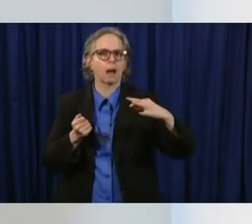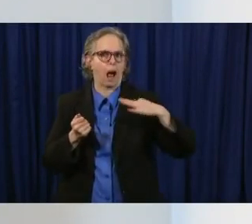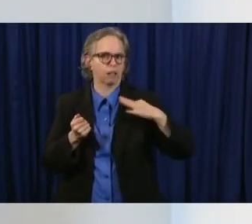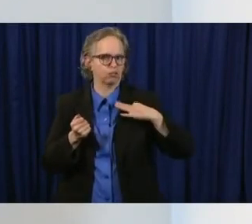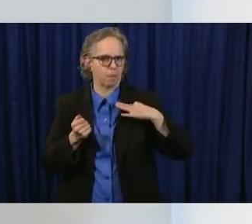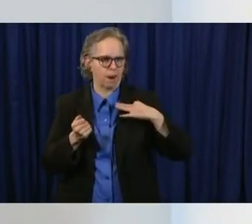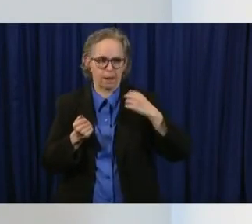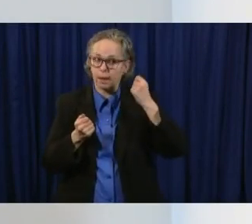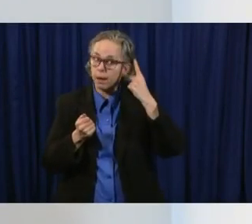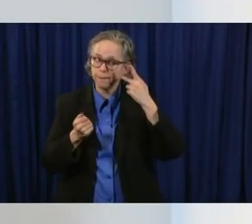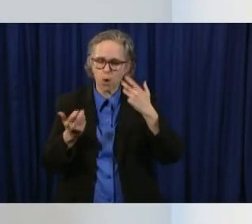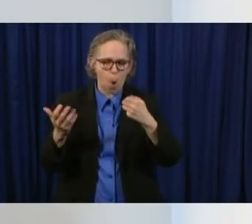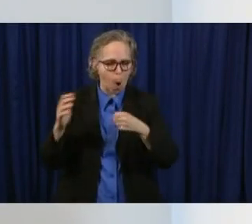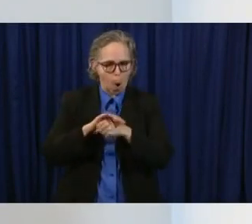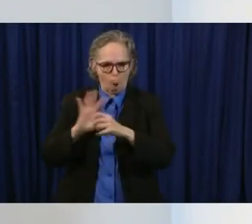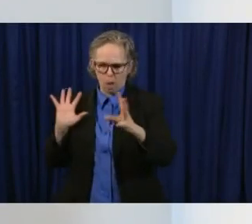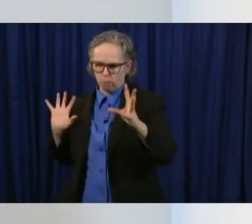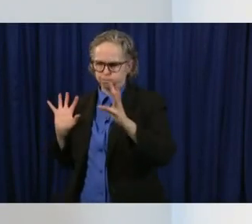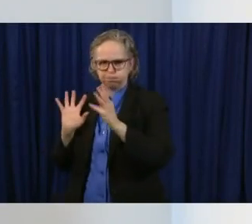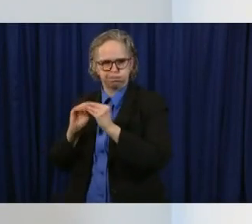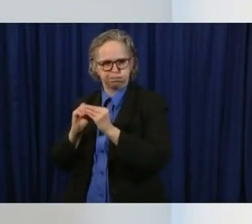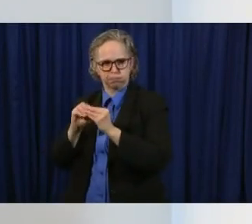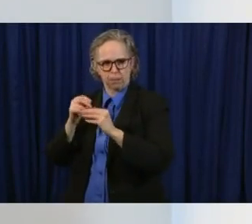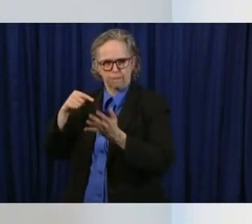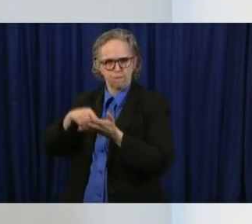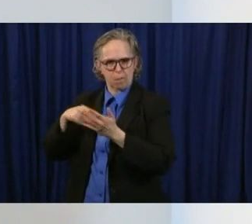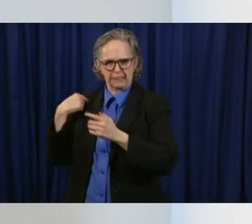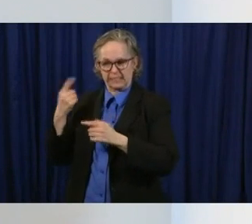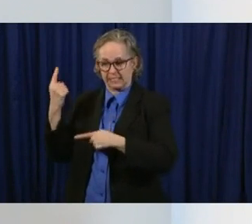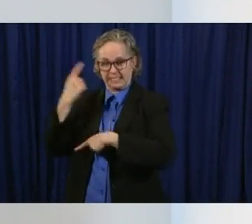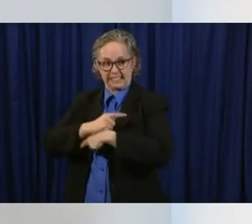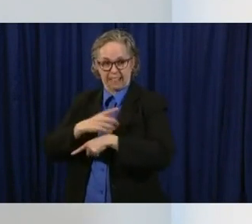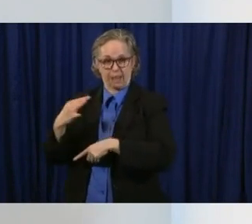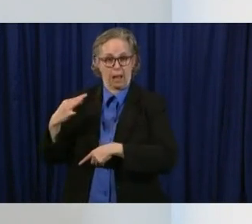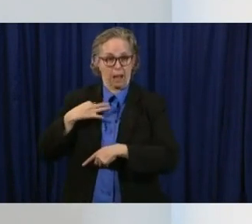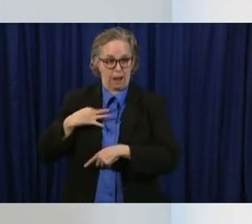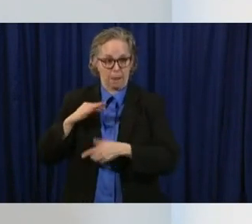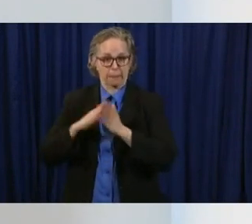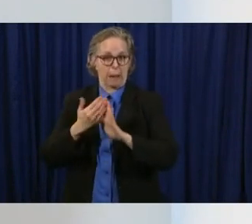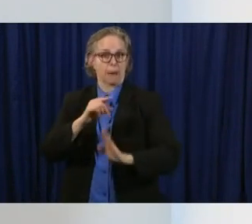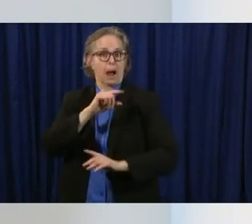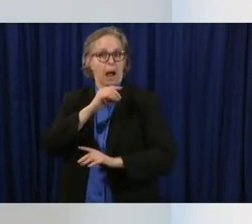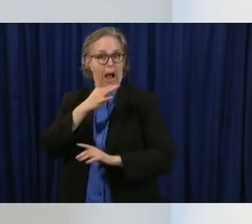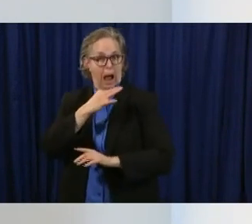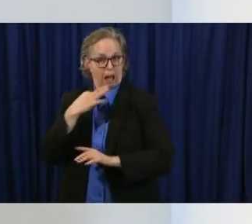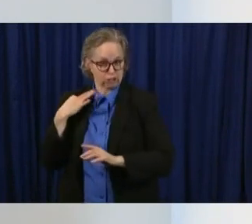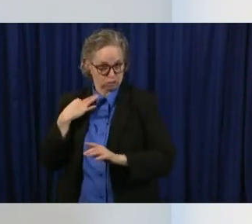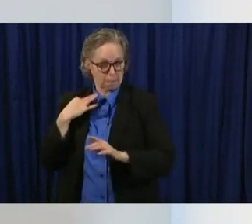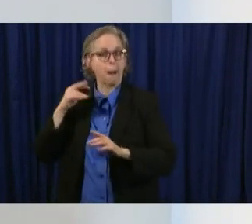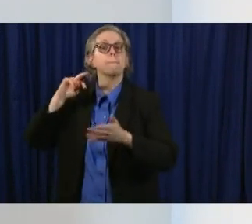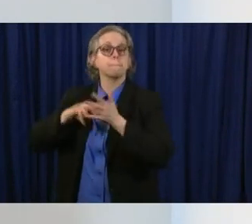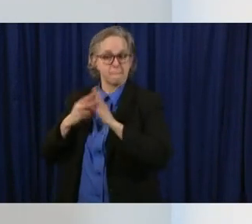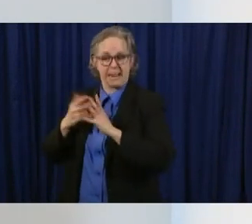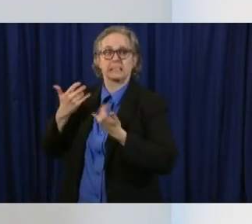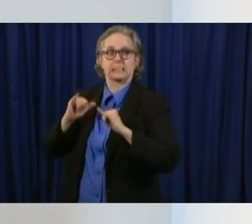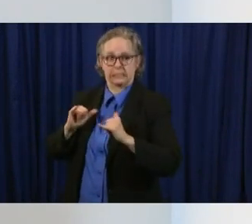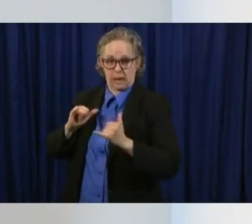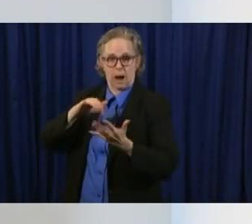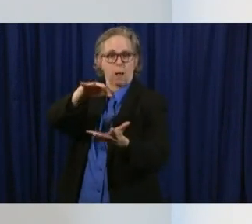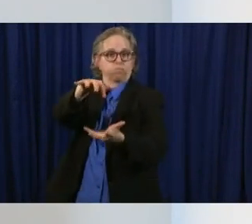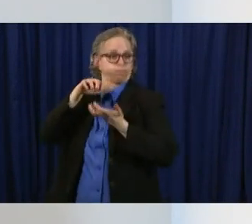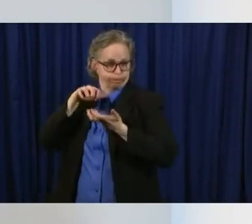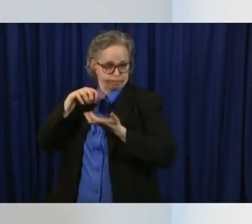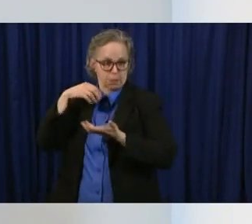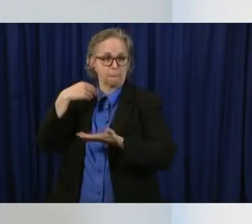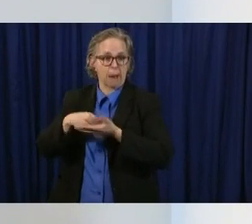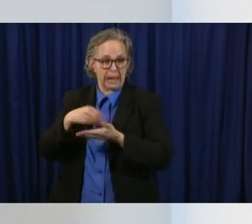for from the date that they were first deemed eligible for it so they it will get backdated if they go and